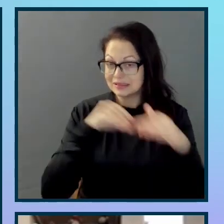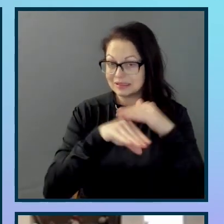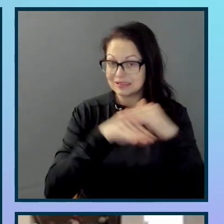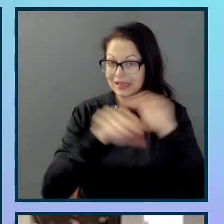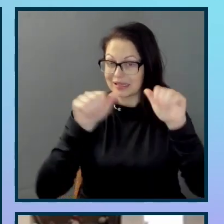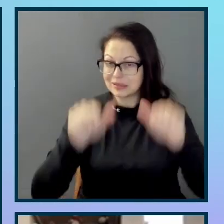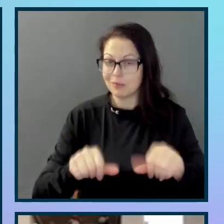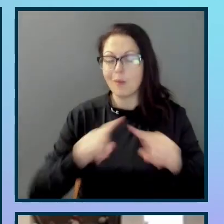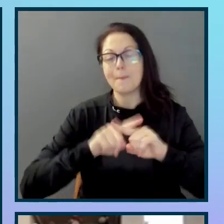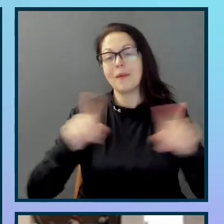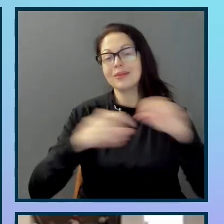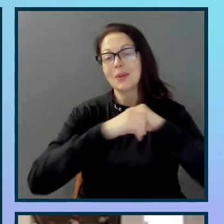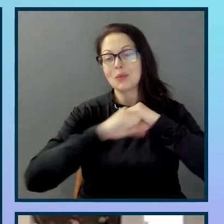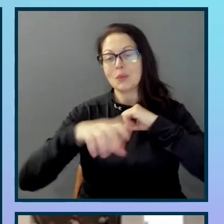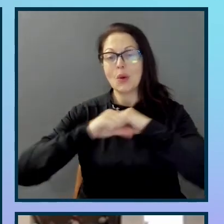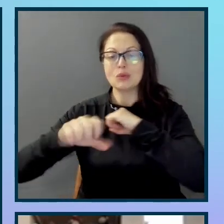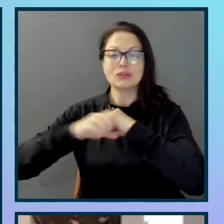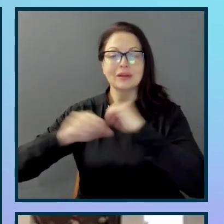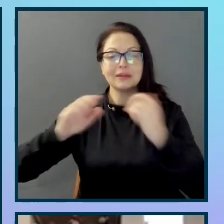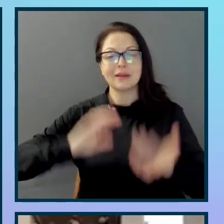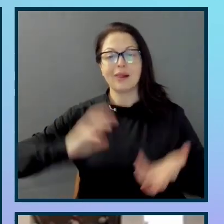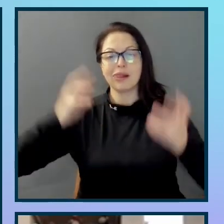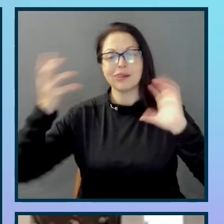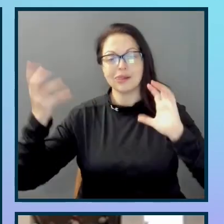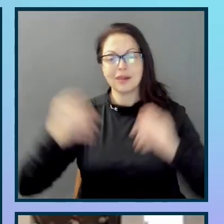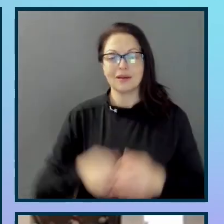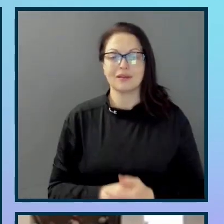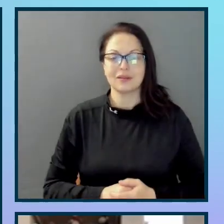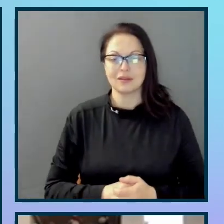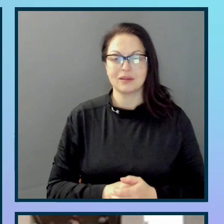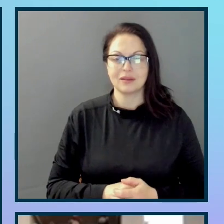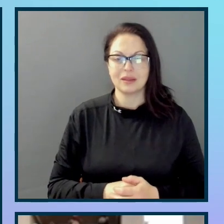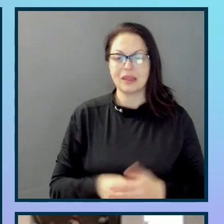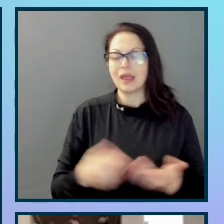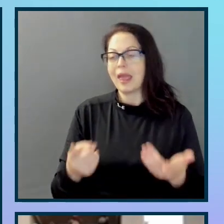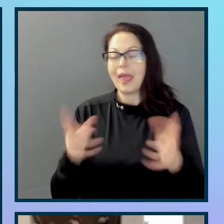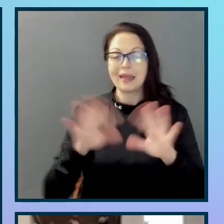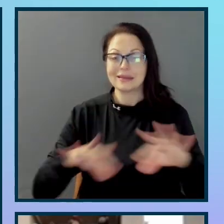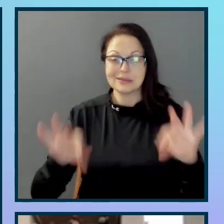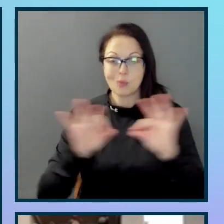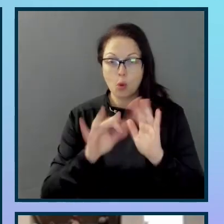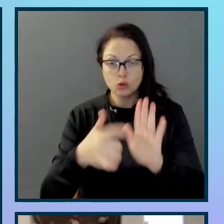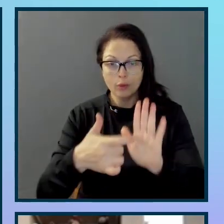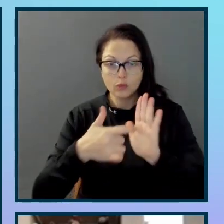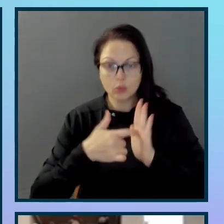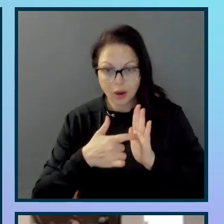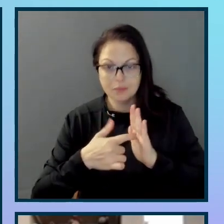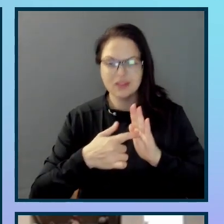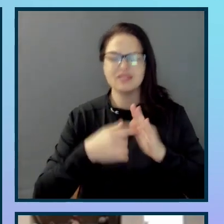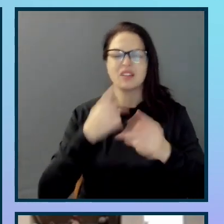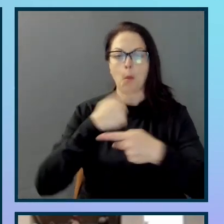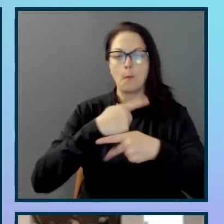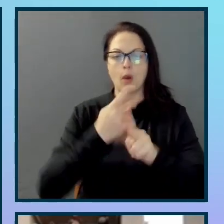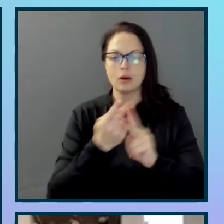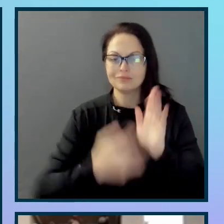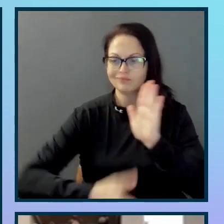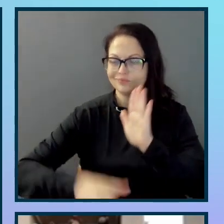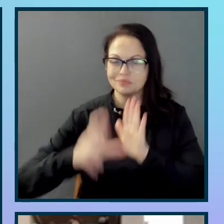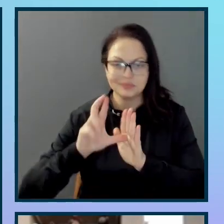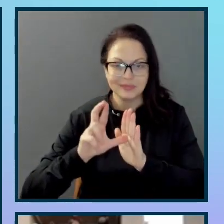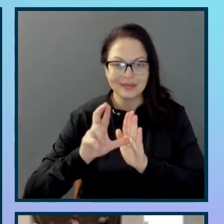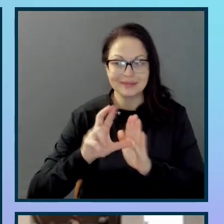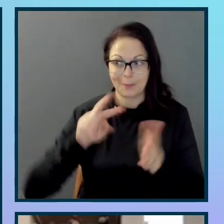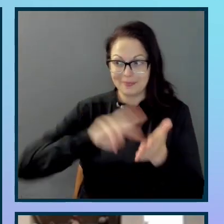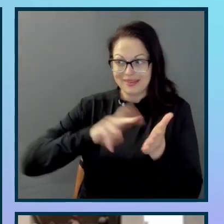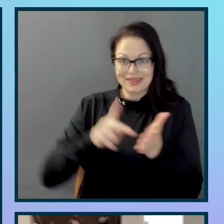Without an explicit requirement to have product ideas reviewed and decision signed off, there is no formal process.